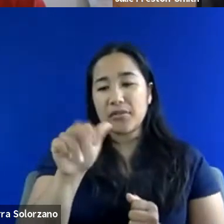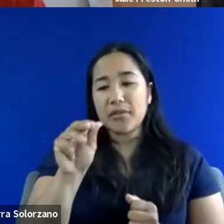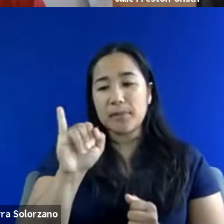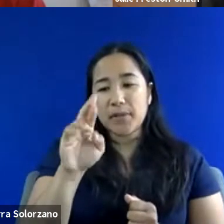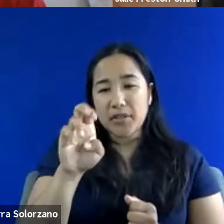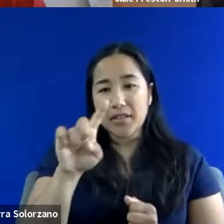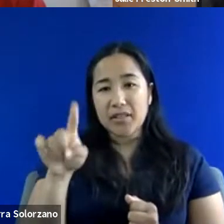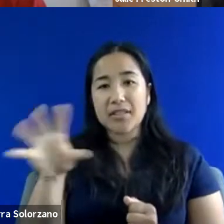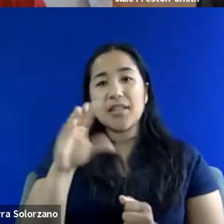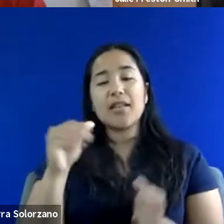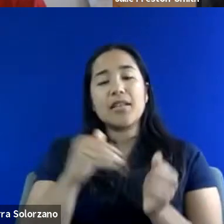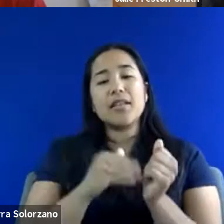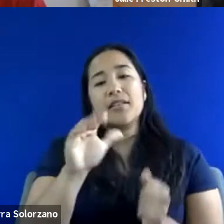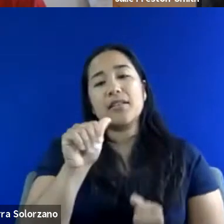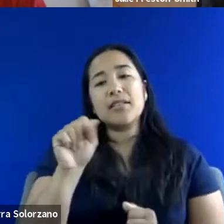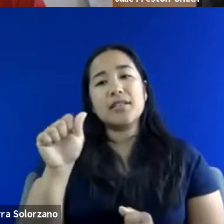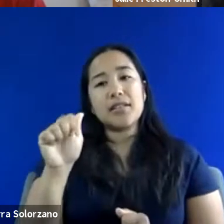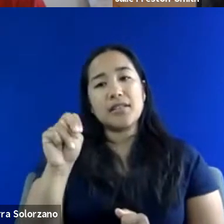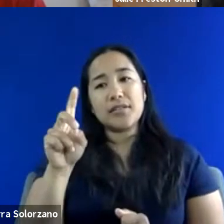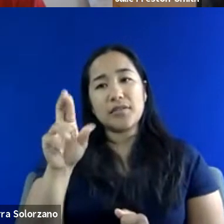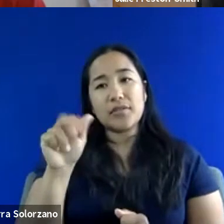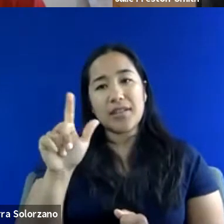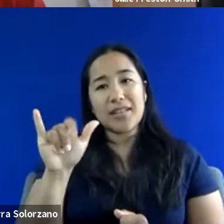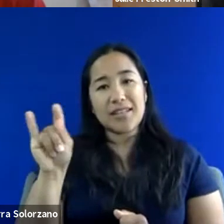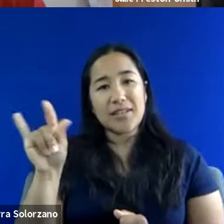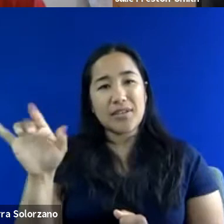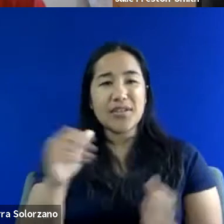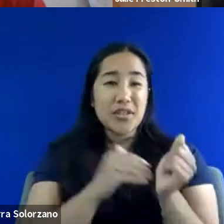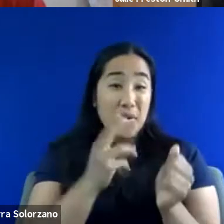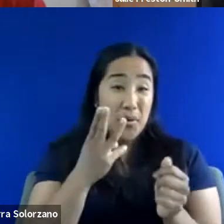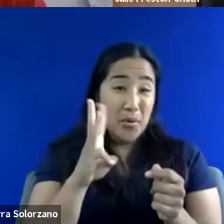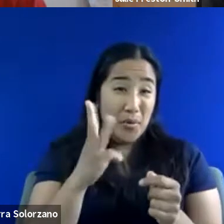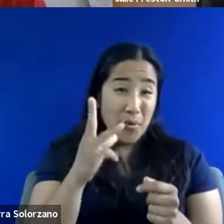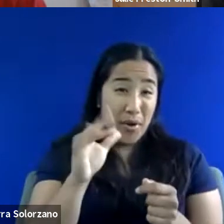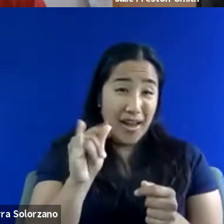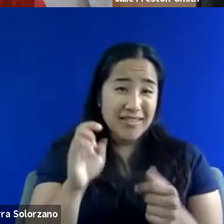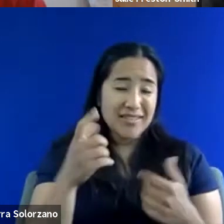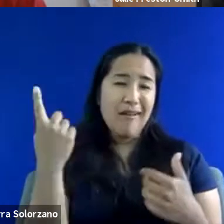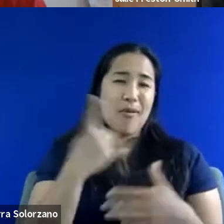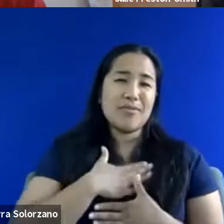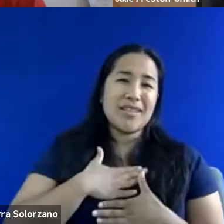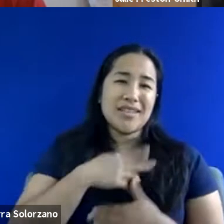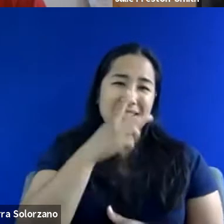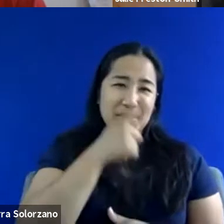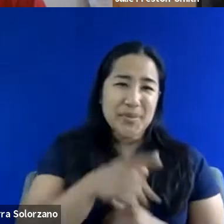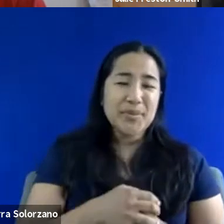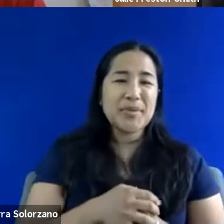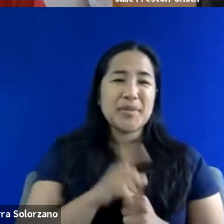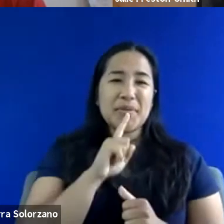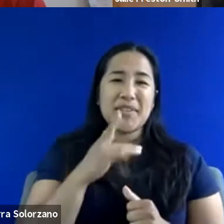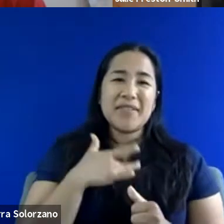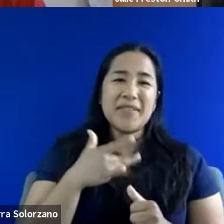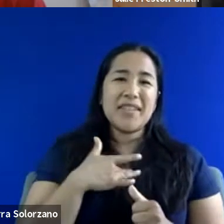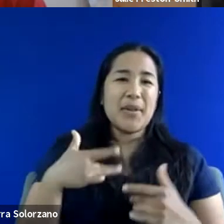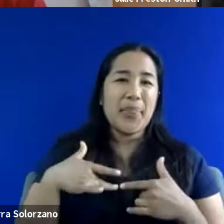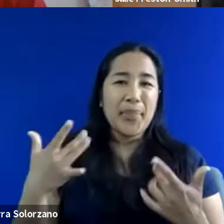Cassandra Little. So, Dr. White, it's always a pleasure to see you. I'm so thrilled that you were able to share.